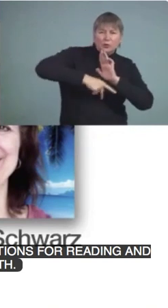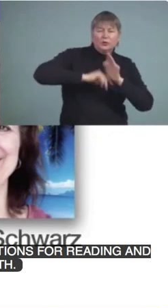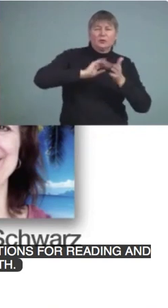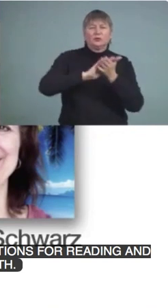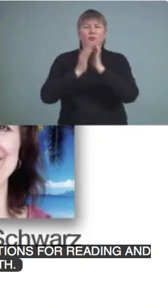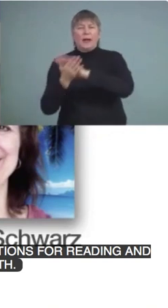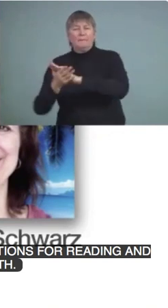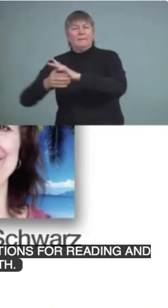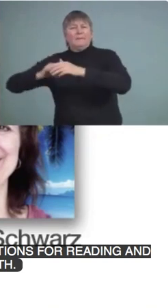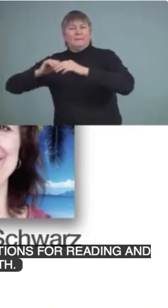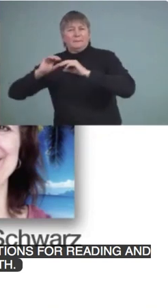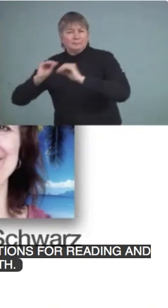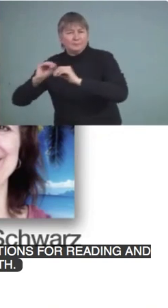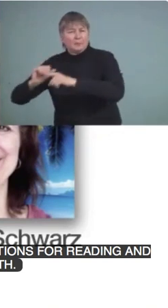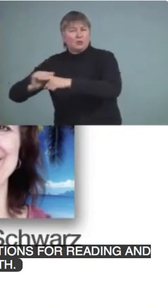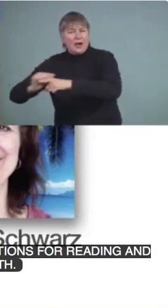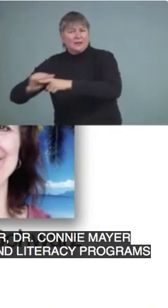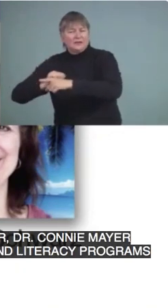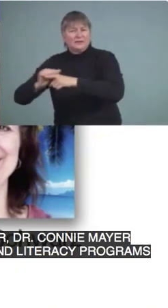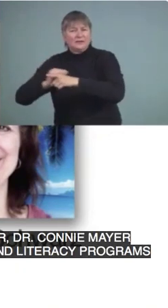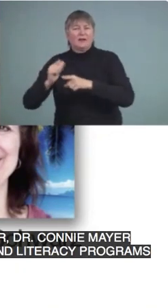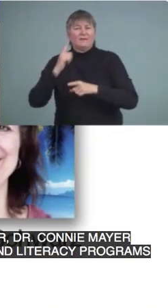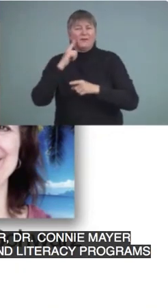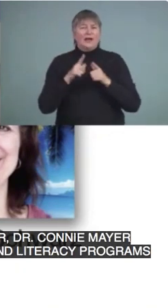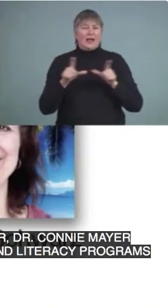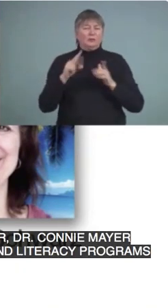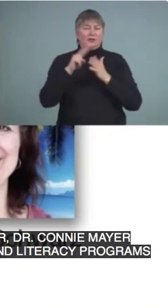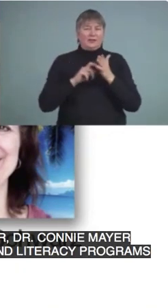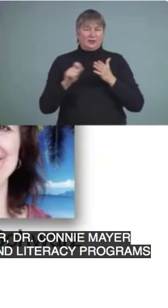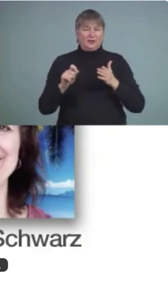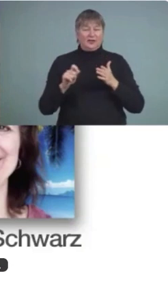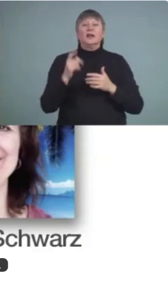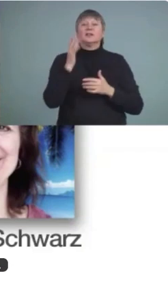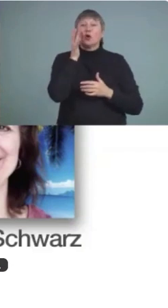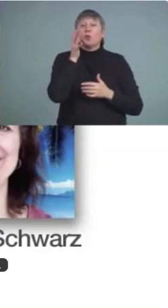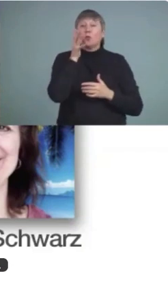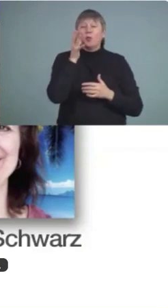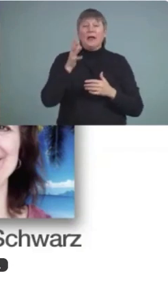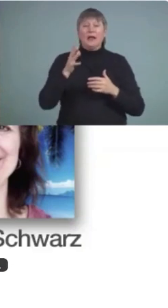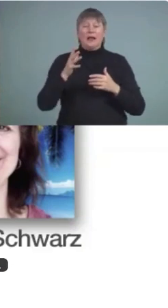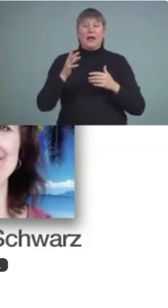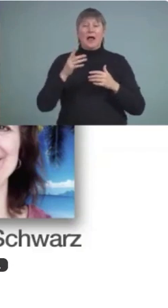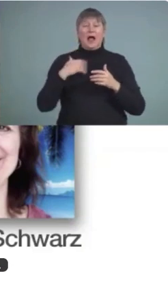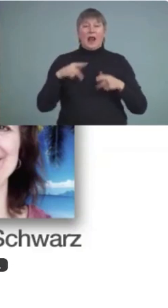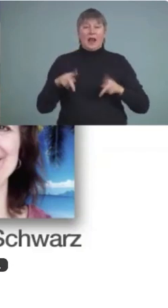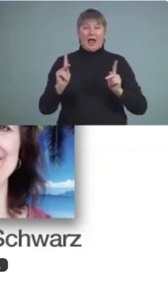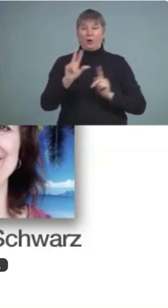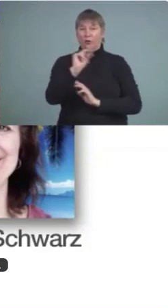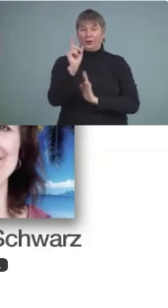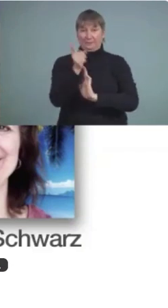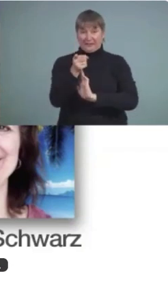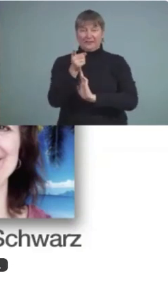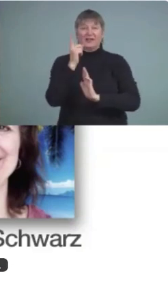literacy programs for students who are deaf and hard of hearing. We will have a half an hour to address questions in the beginning of this